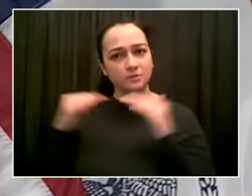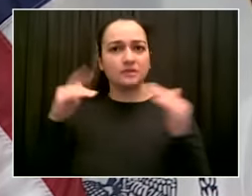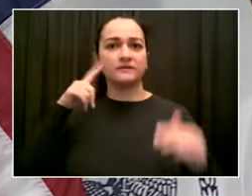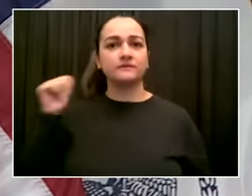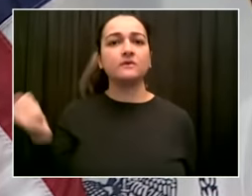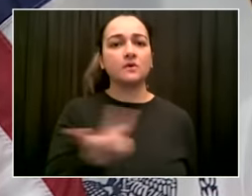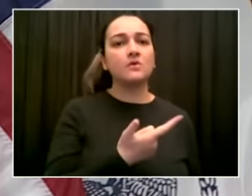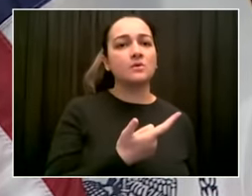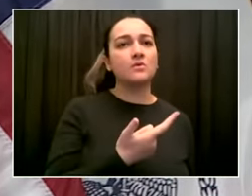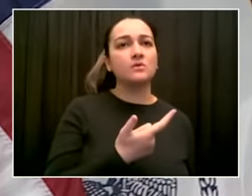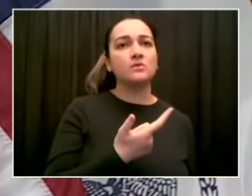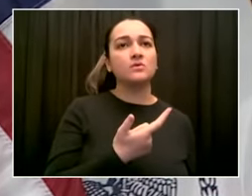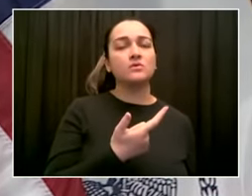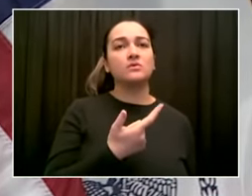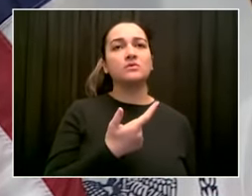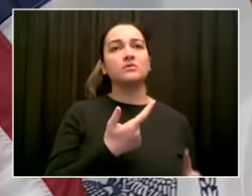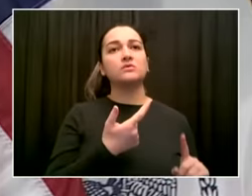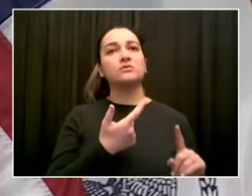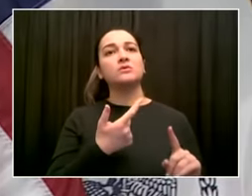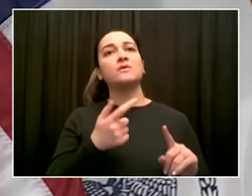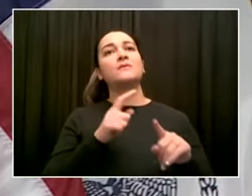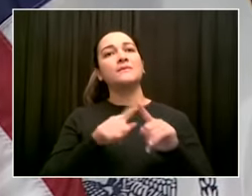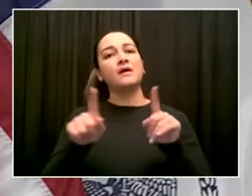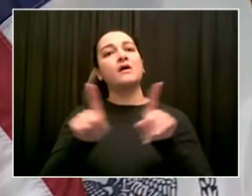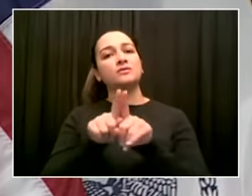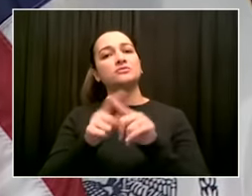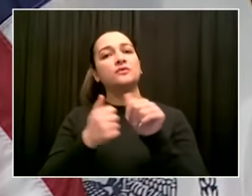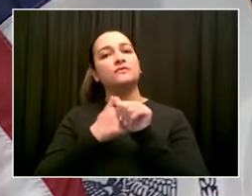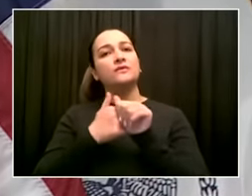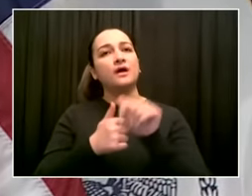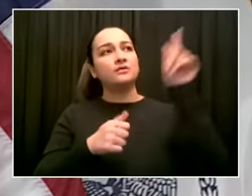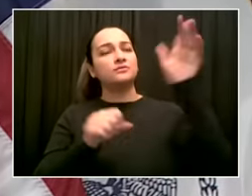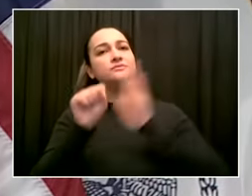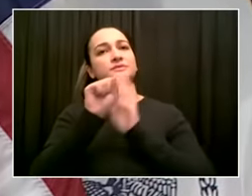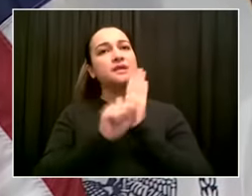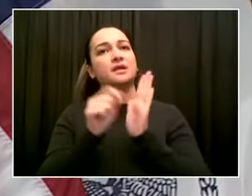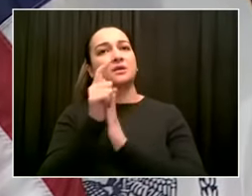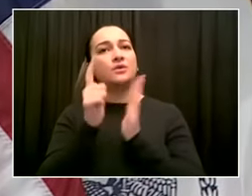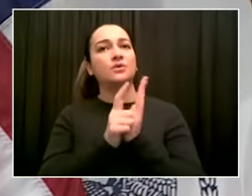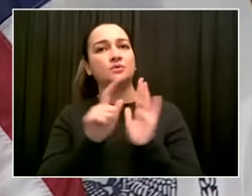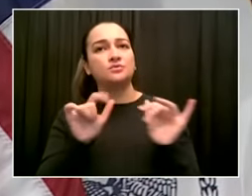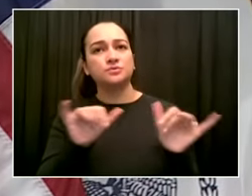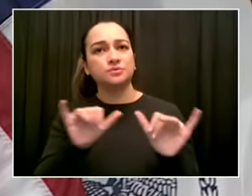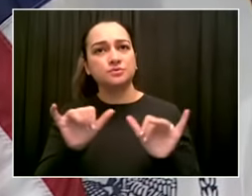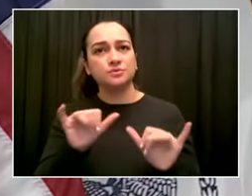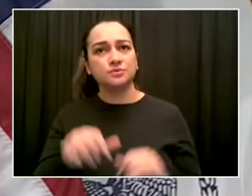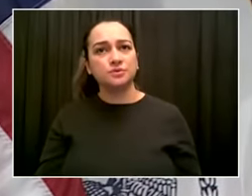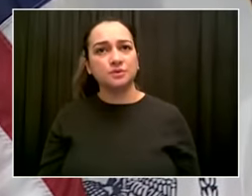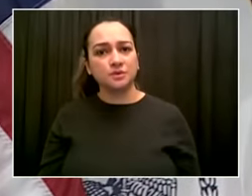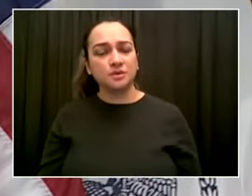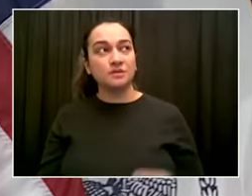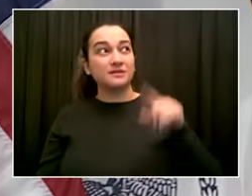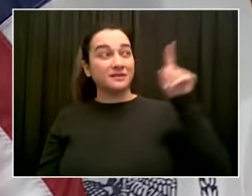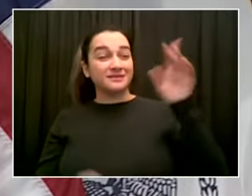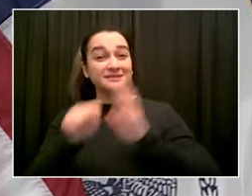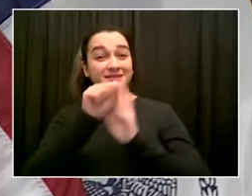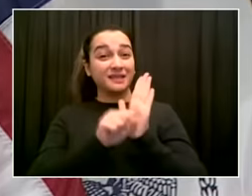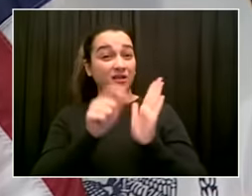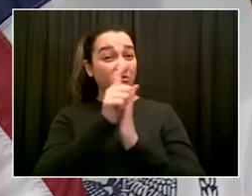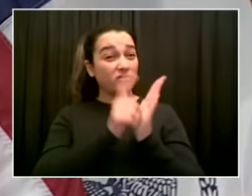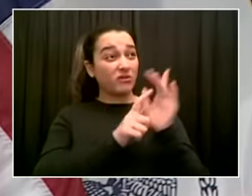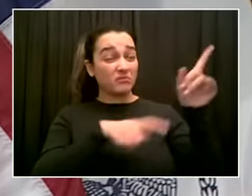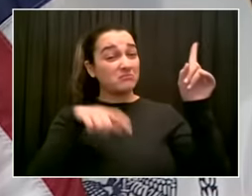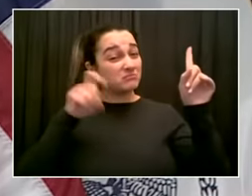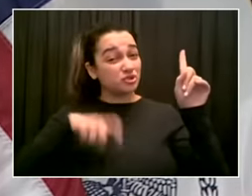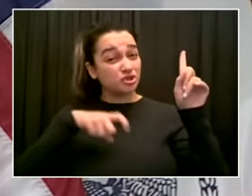you know, again, if I said to you, Sydney, oh, you have electricity, but someone down the block is not given the right to electricity, you'd be, of course, outraged. How